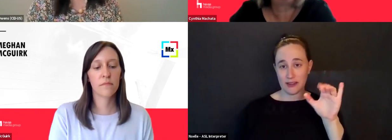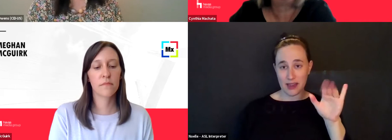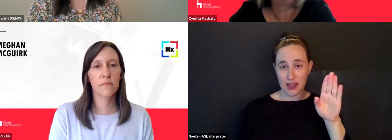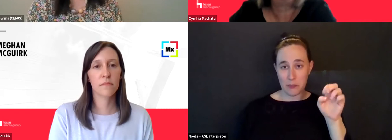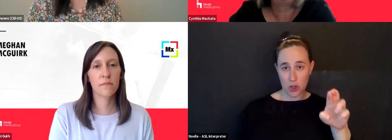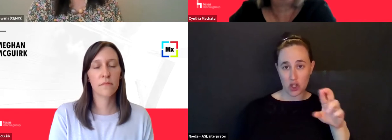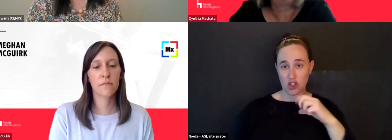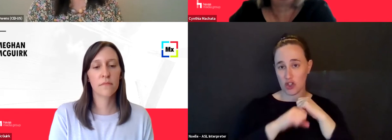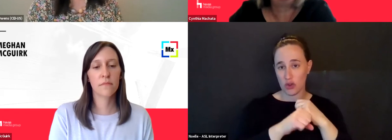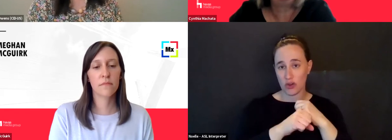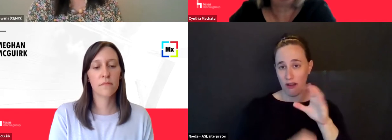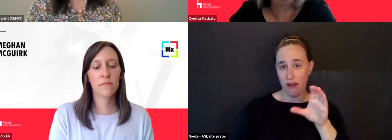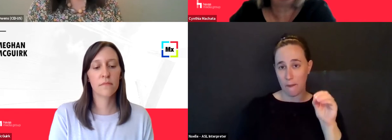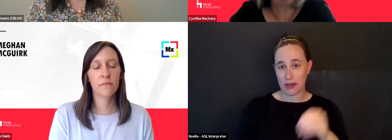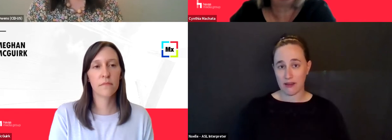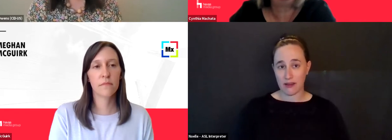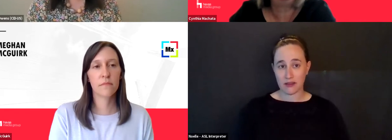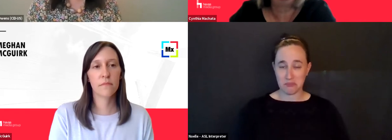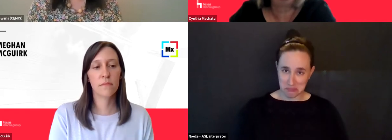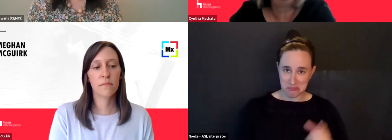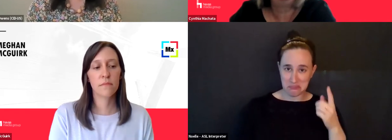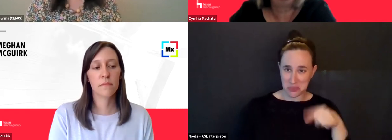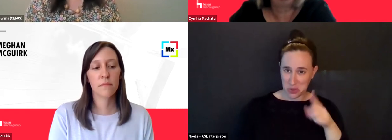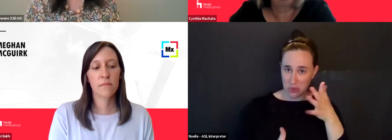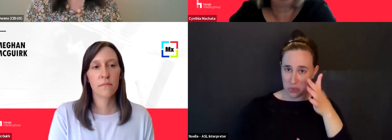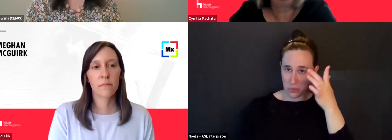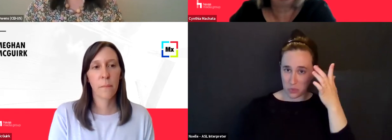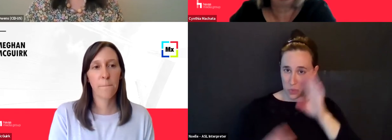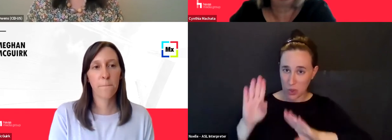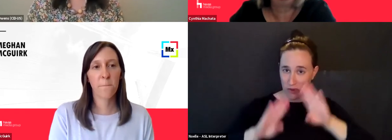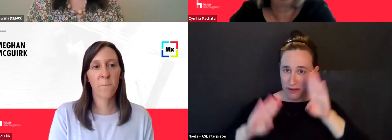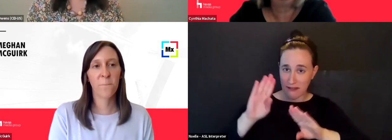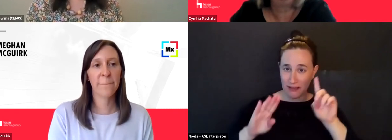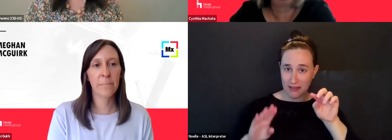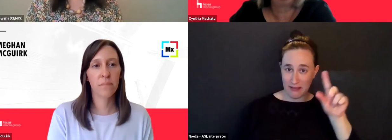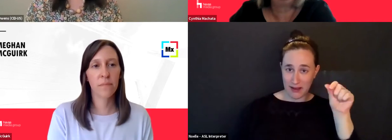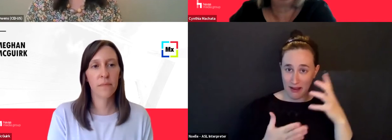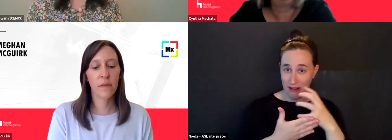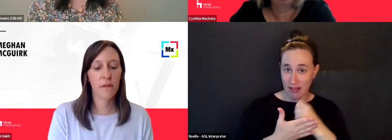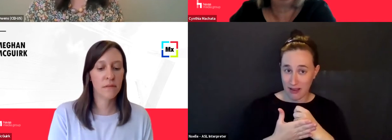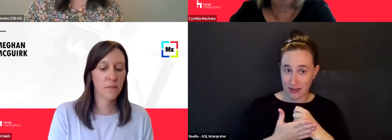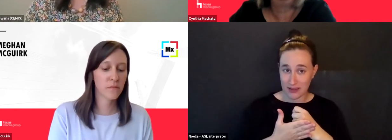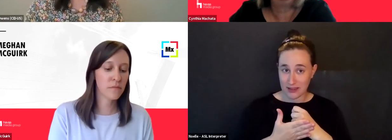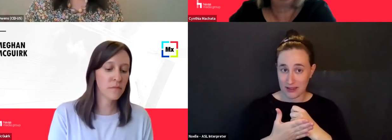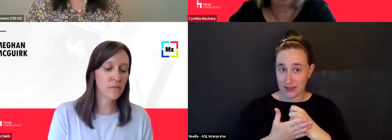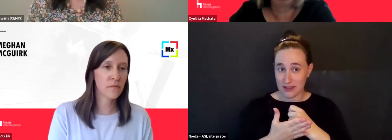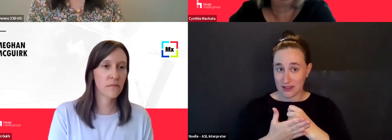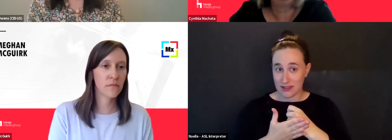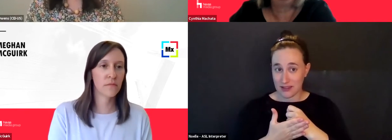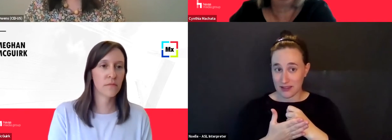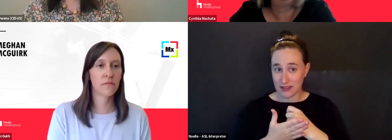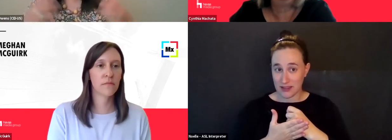and that is, do you ever worry that some of the data you're getting is, is, you know, users bought